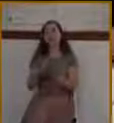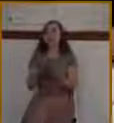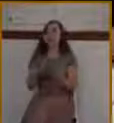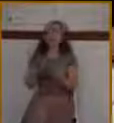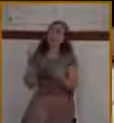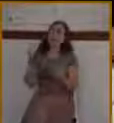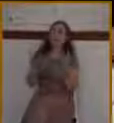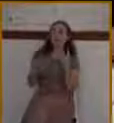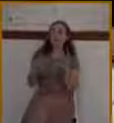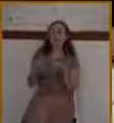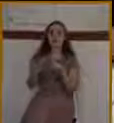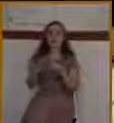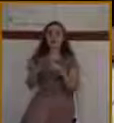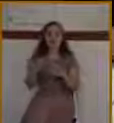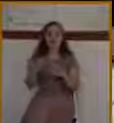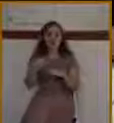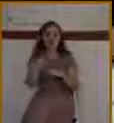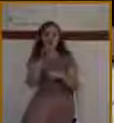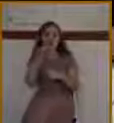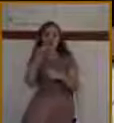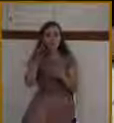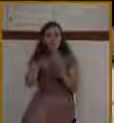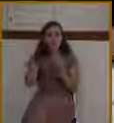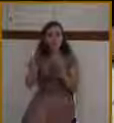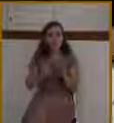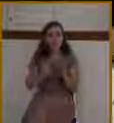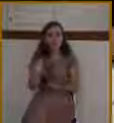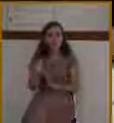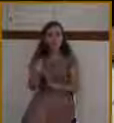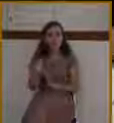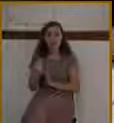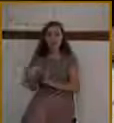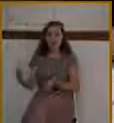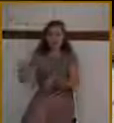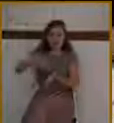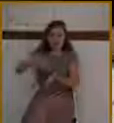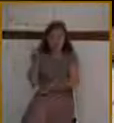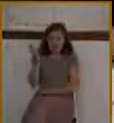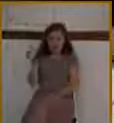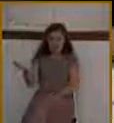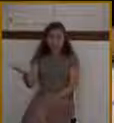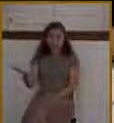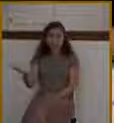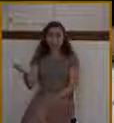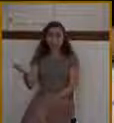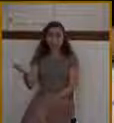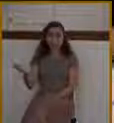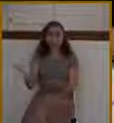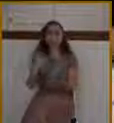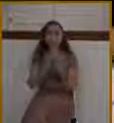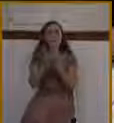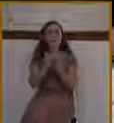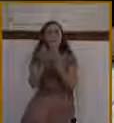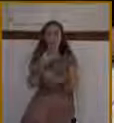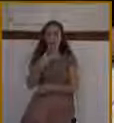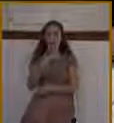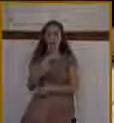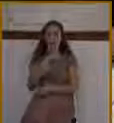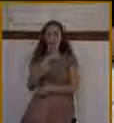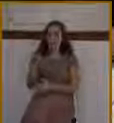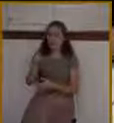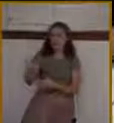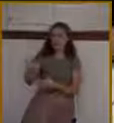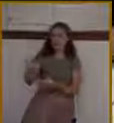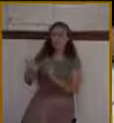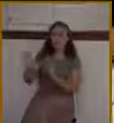and they didn't even recognize Him as the King of glory who had come. Remember what the Bible says of Him? He is called the brightness